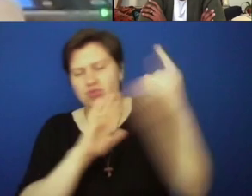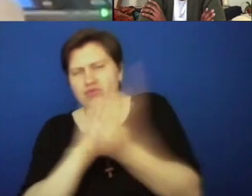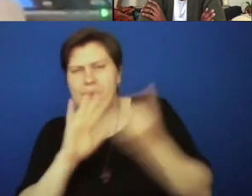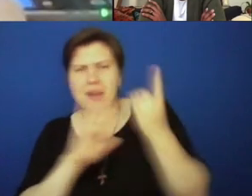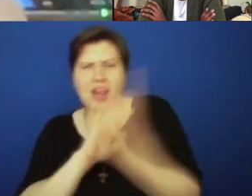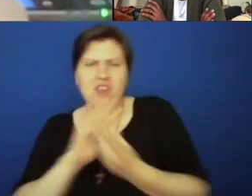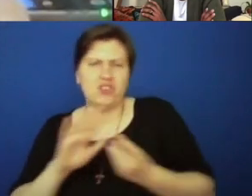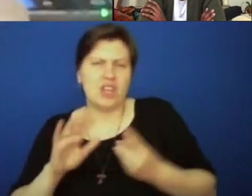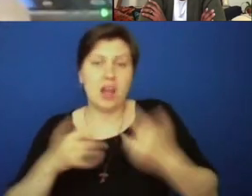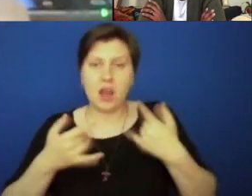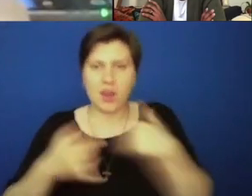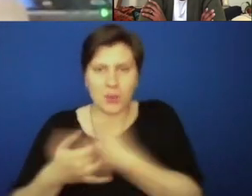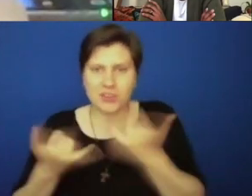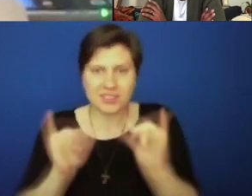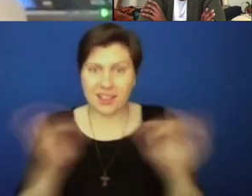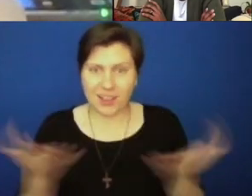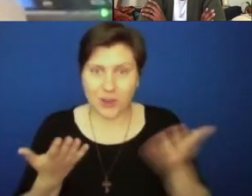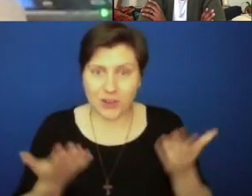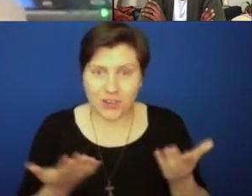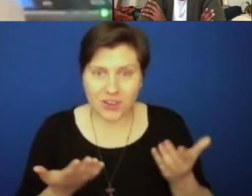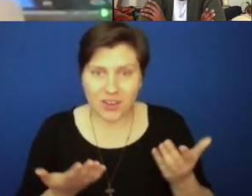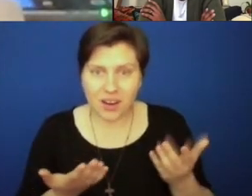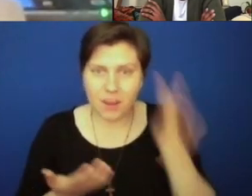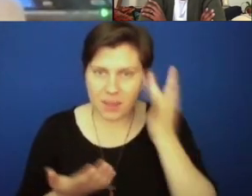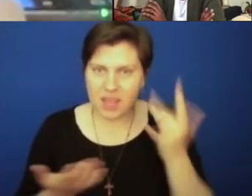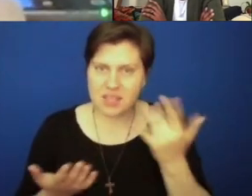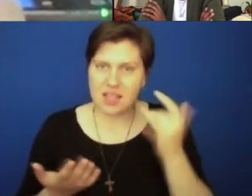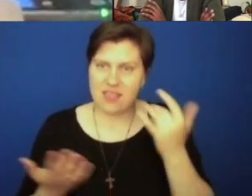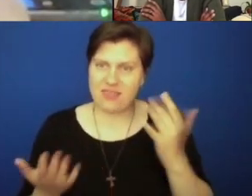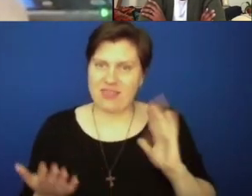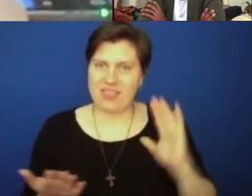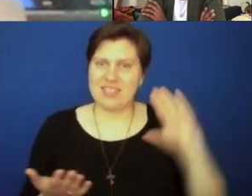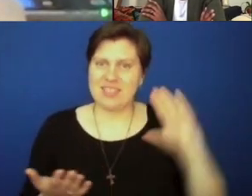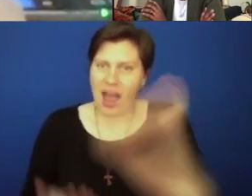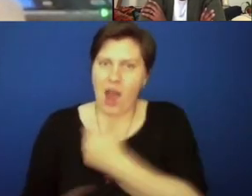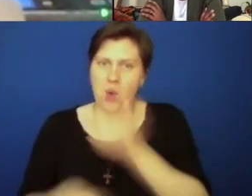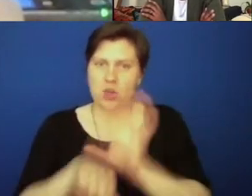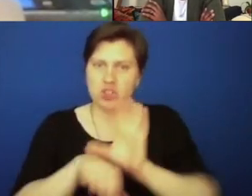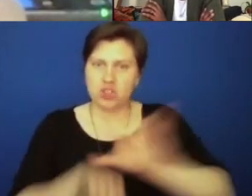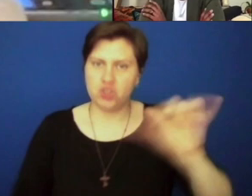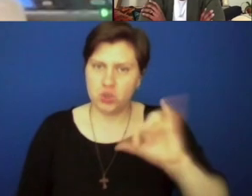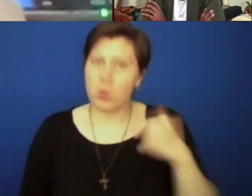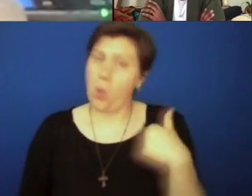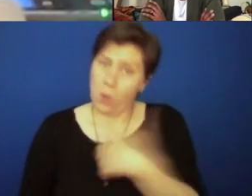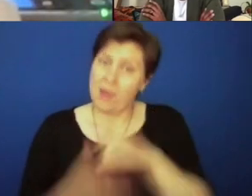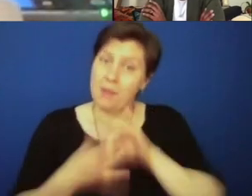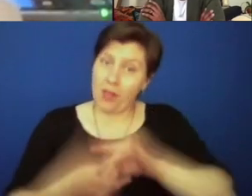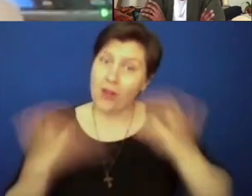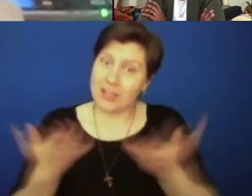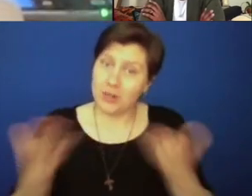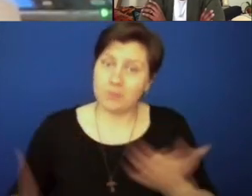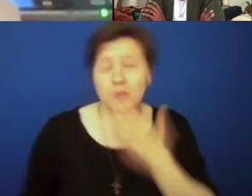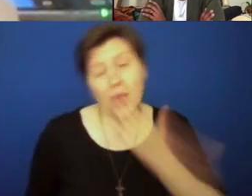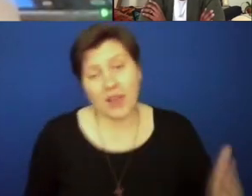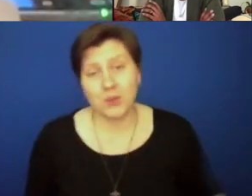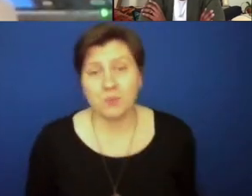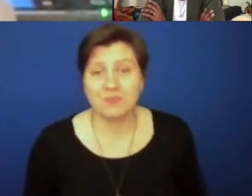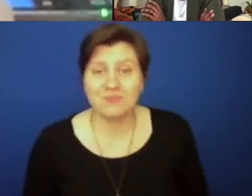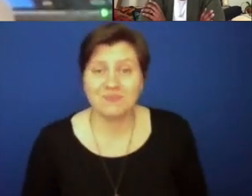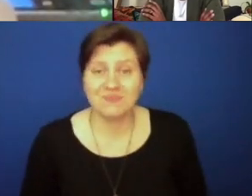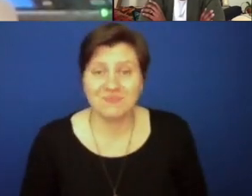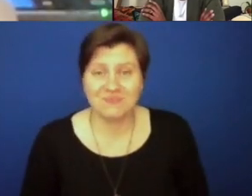and yet we're still here. Because this is our church, too. And we belong here. So thank you for that.